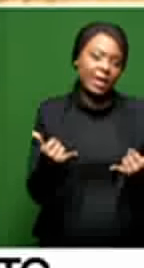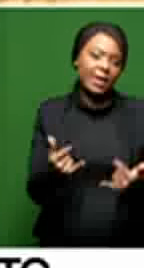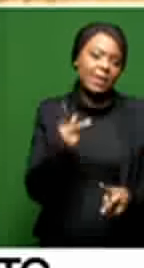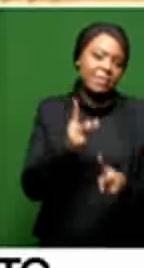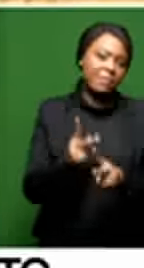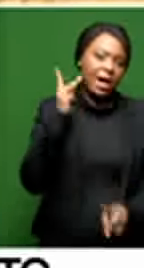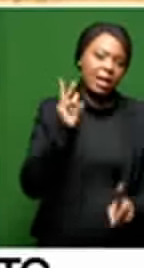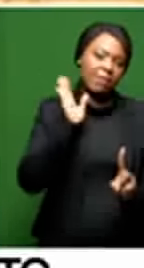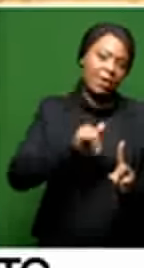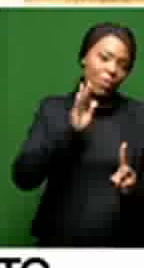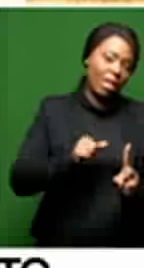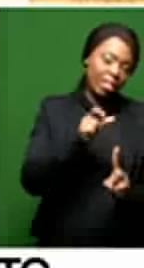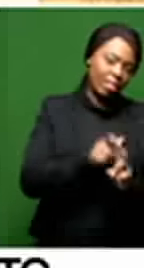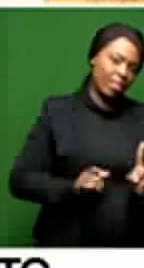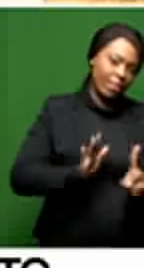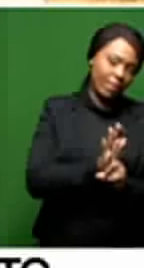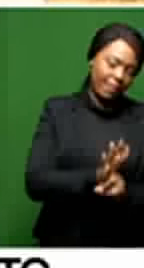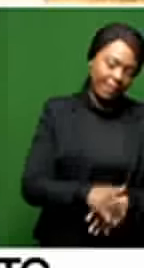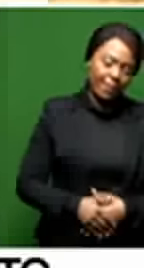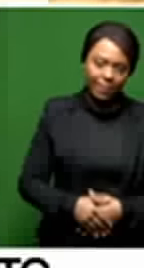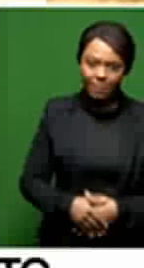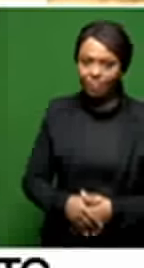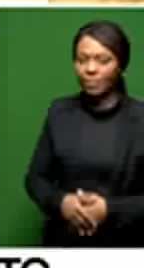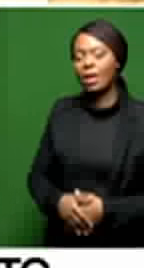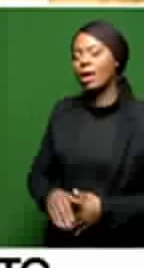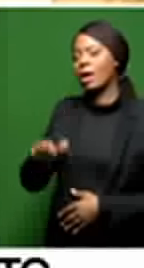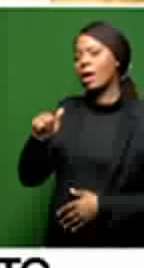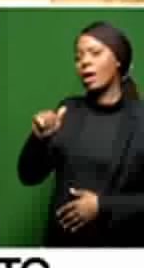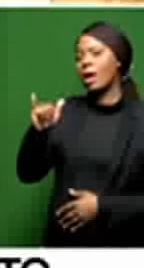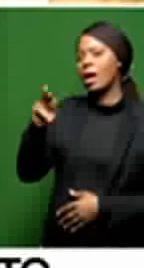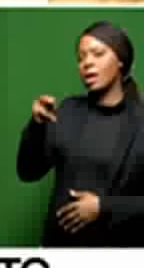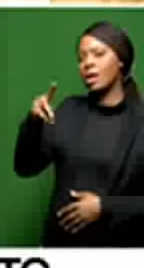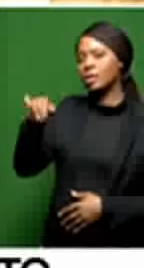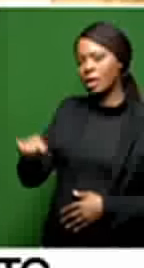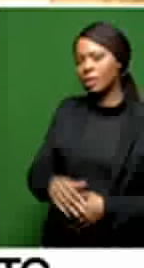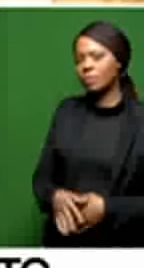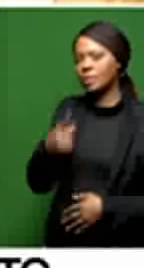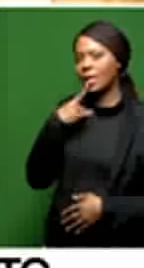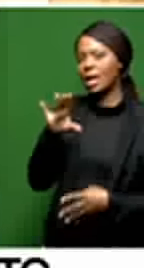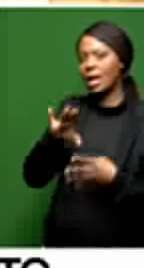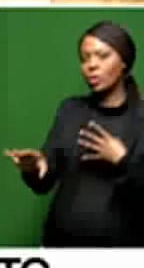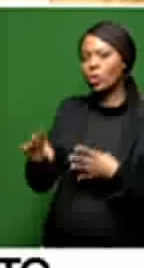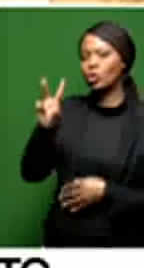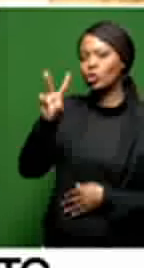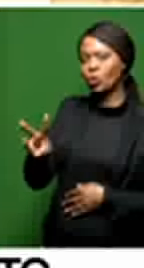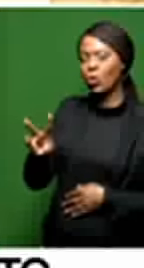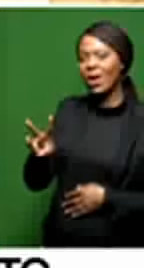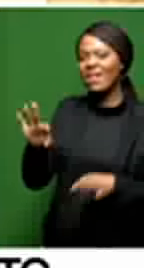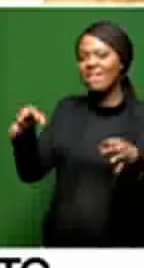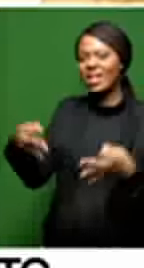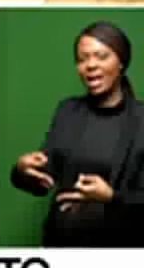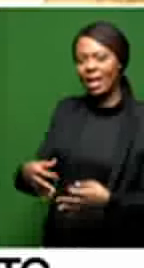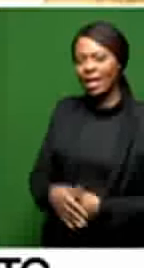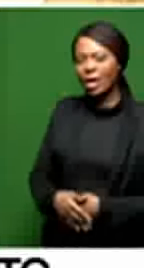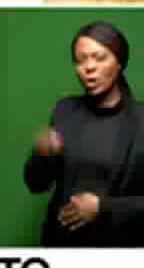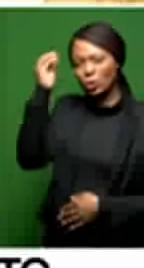to Ogamakwazam Sebi Simpira. Now, Ayanda, I did mention that it will be a Category 2 funeral. So, do we know, at